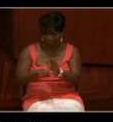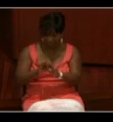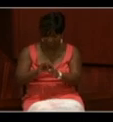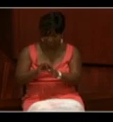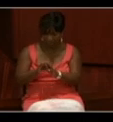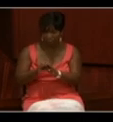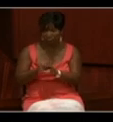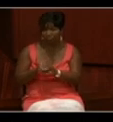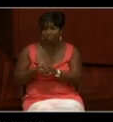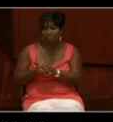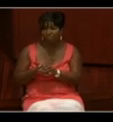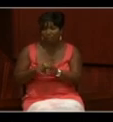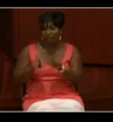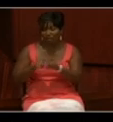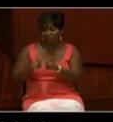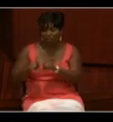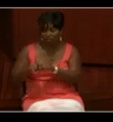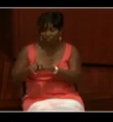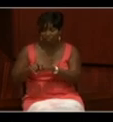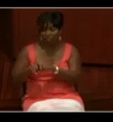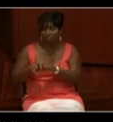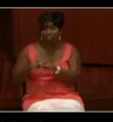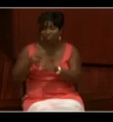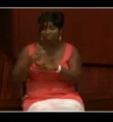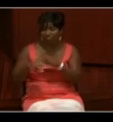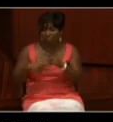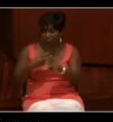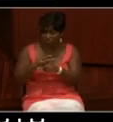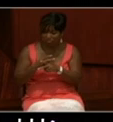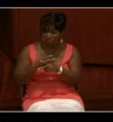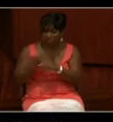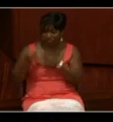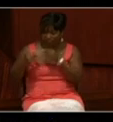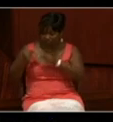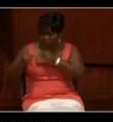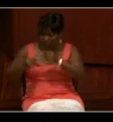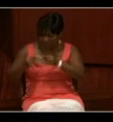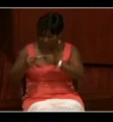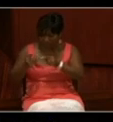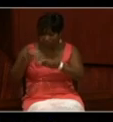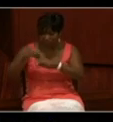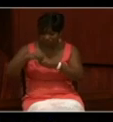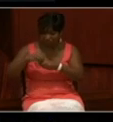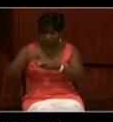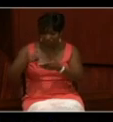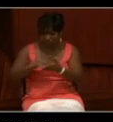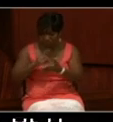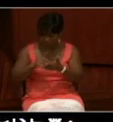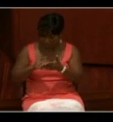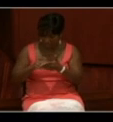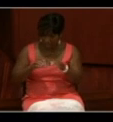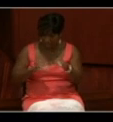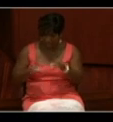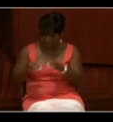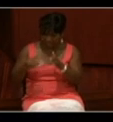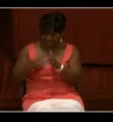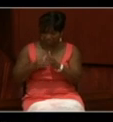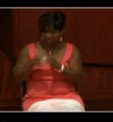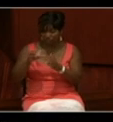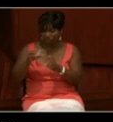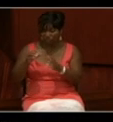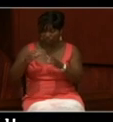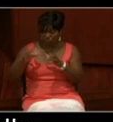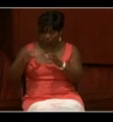And also, typical genealogical nuggets include some disciplinary actions against the crew. And in the case of this